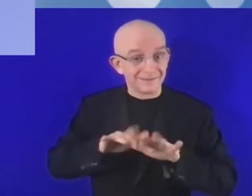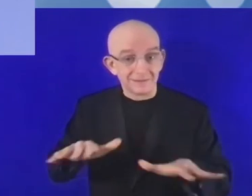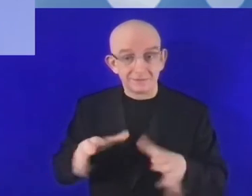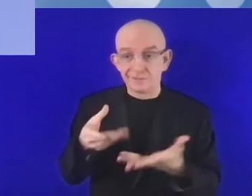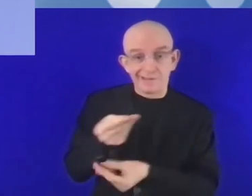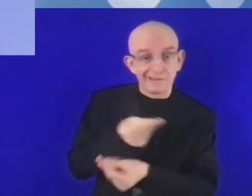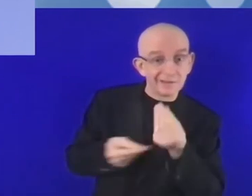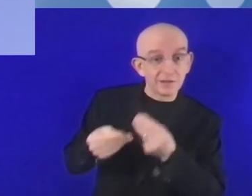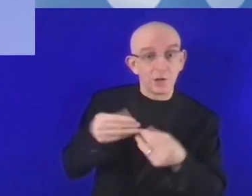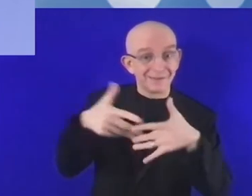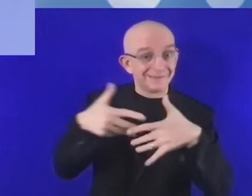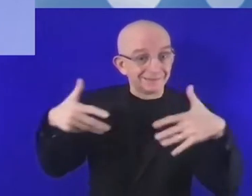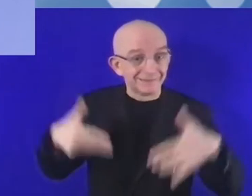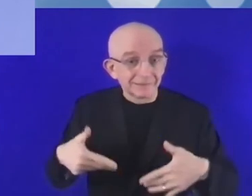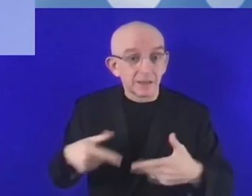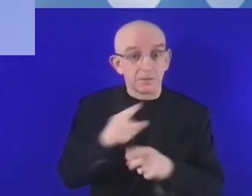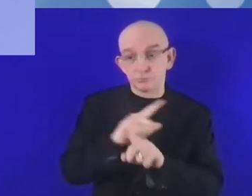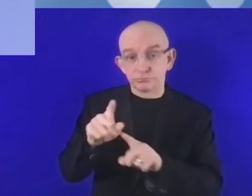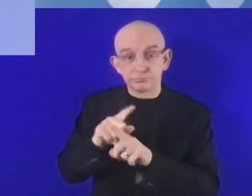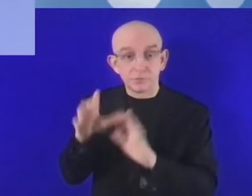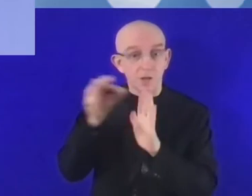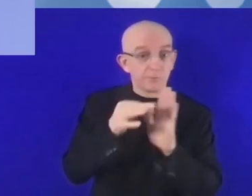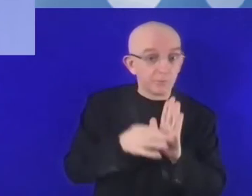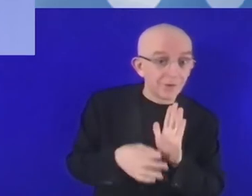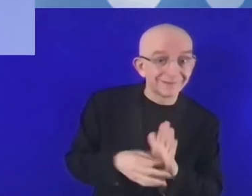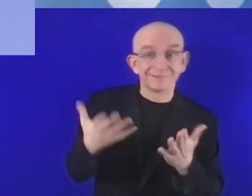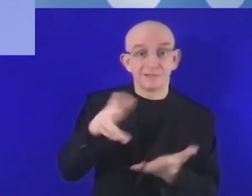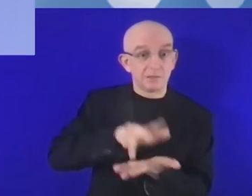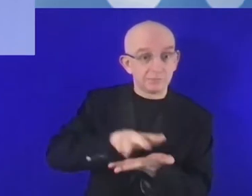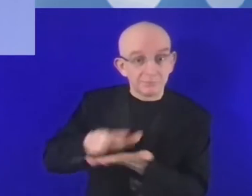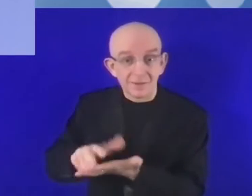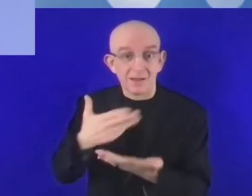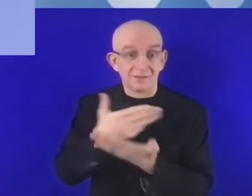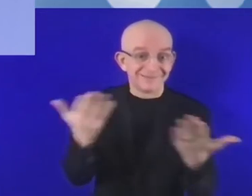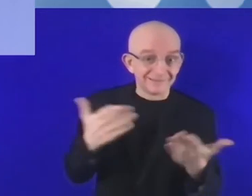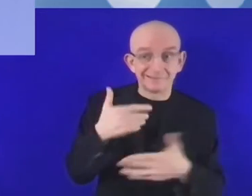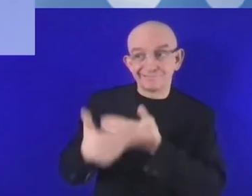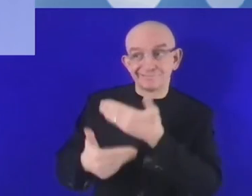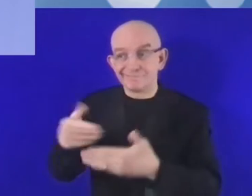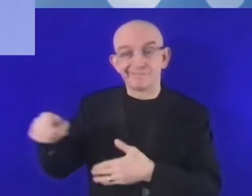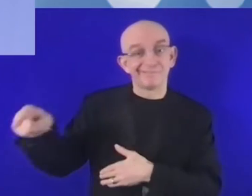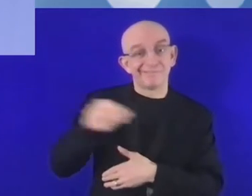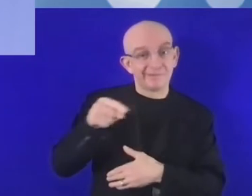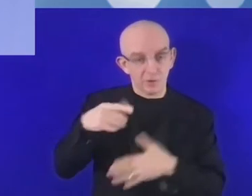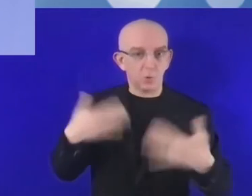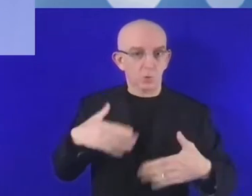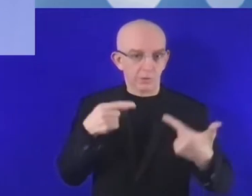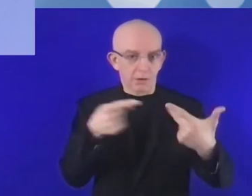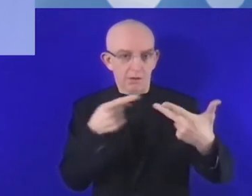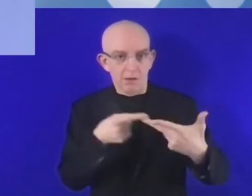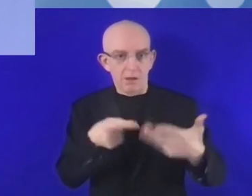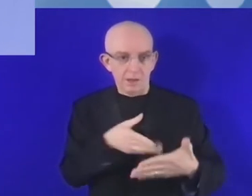challenge. So I believe failing to address this issue could be a challenge for digital transformation.